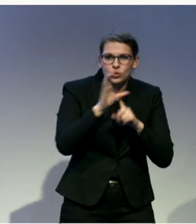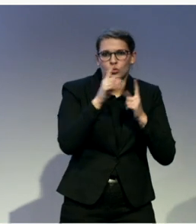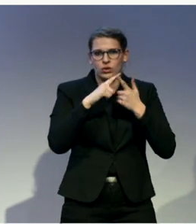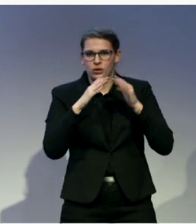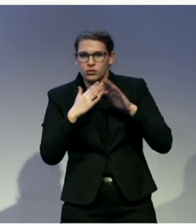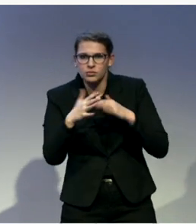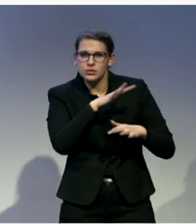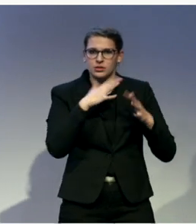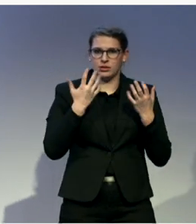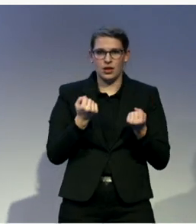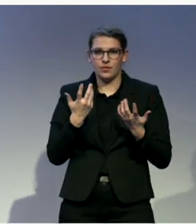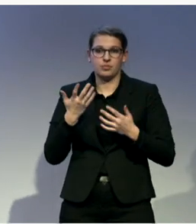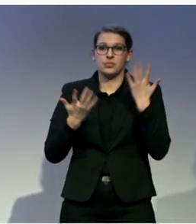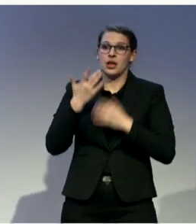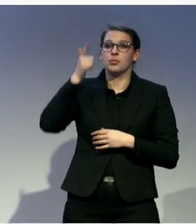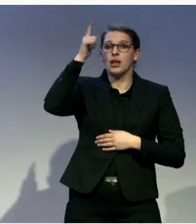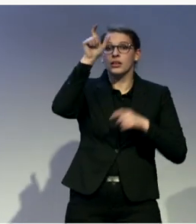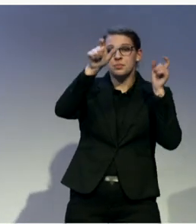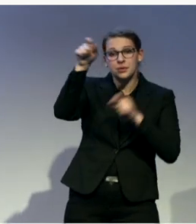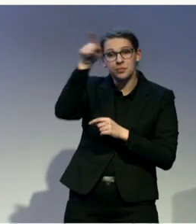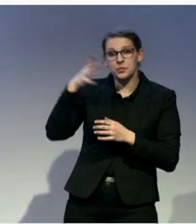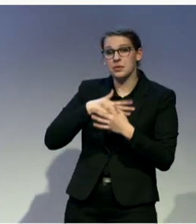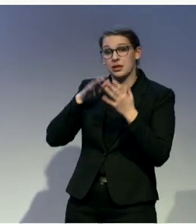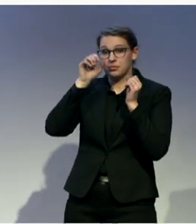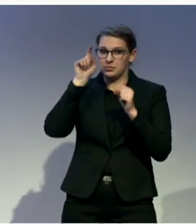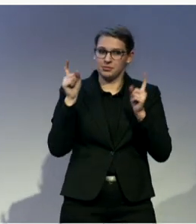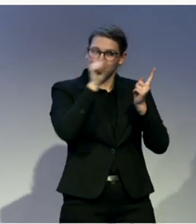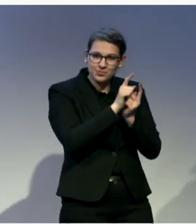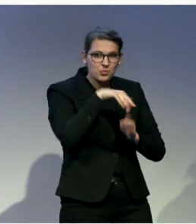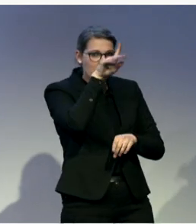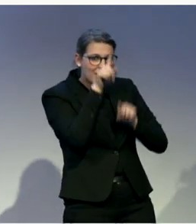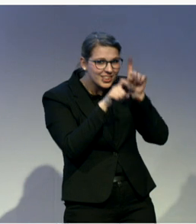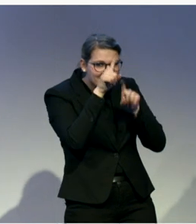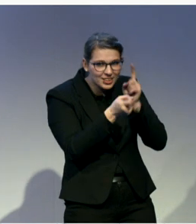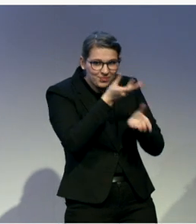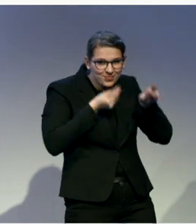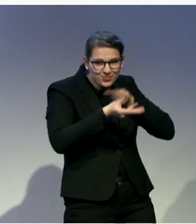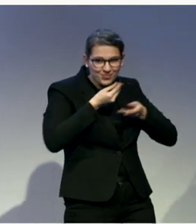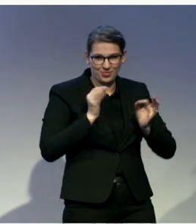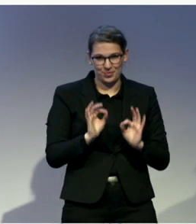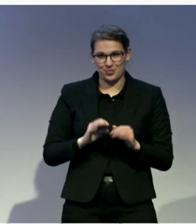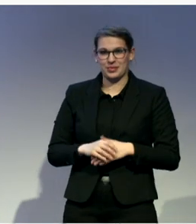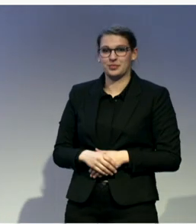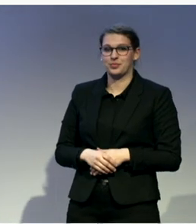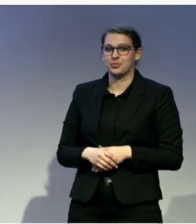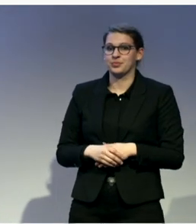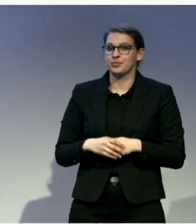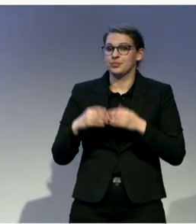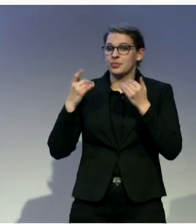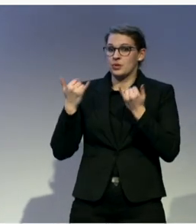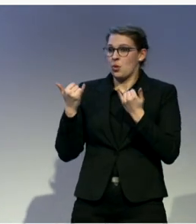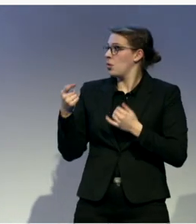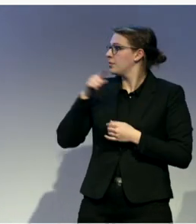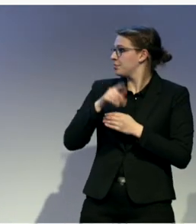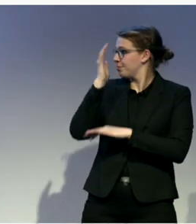more information about that. Our next speakers, we have a trio. Here it is. We have a